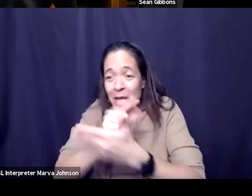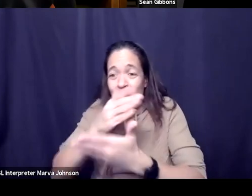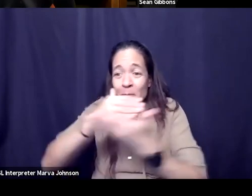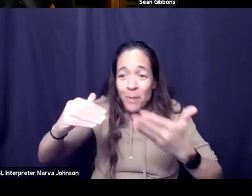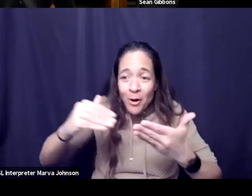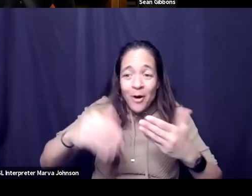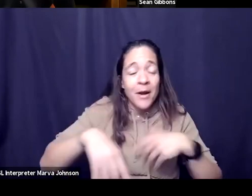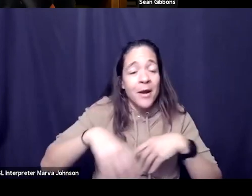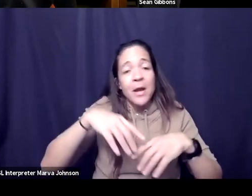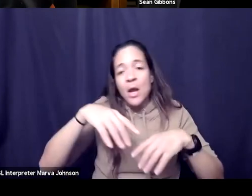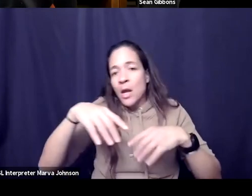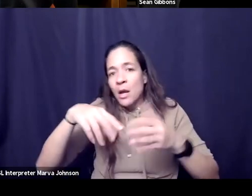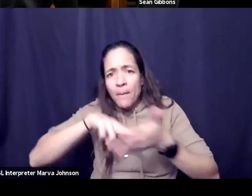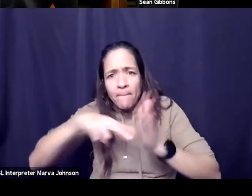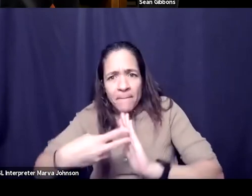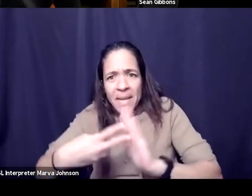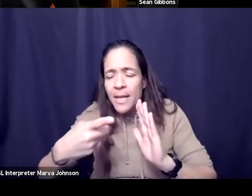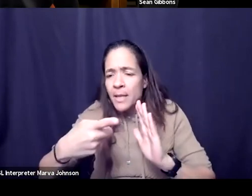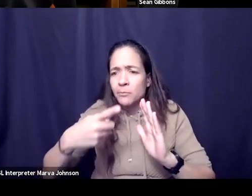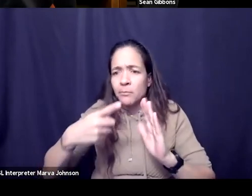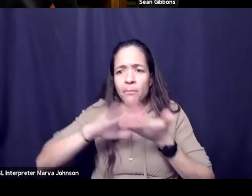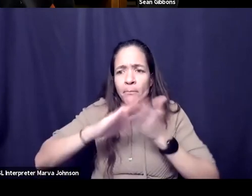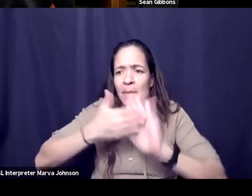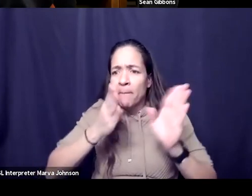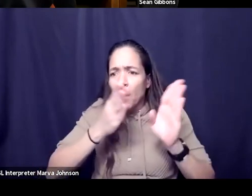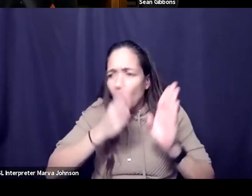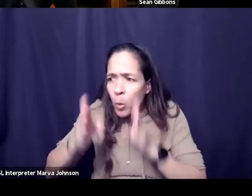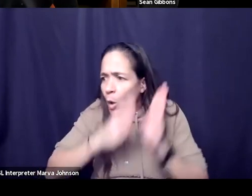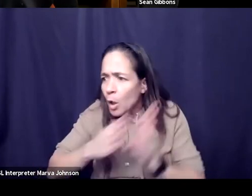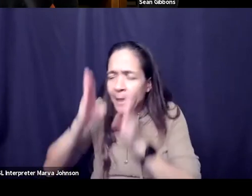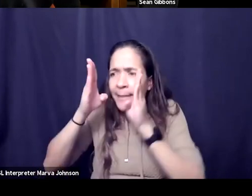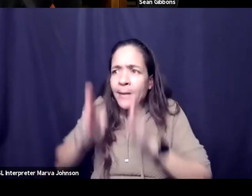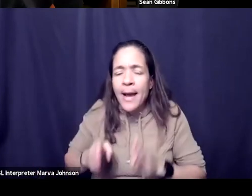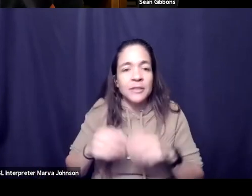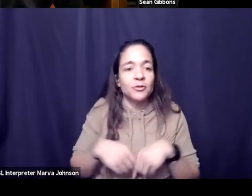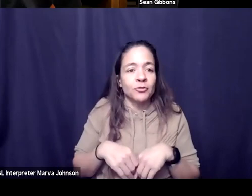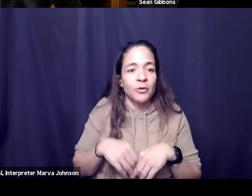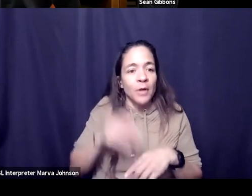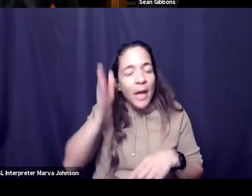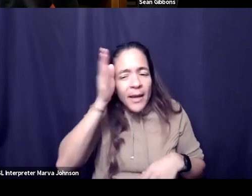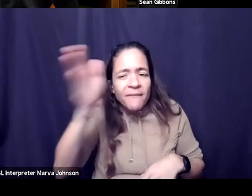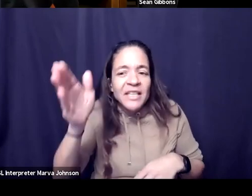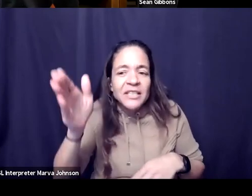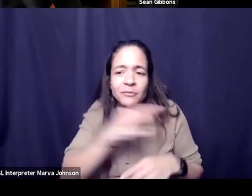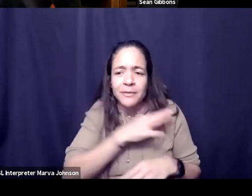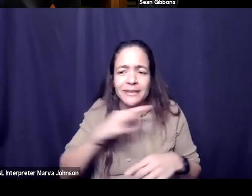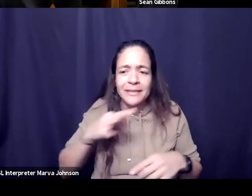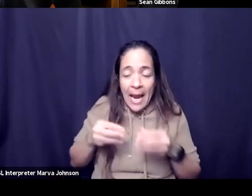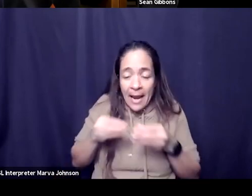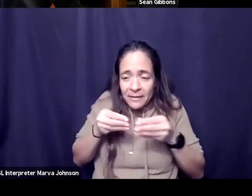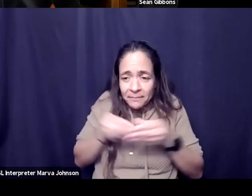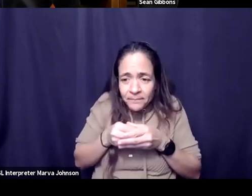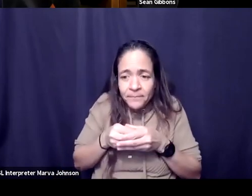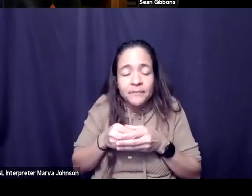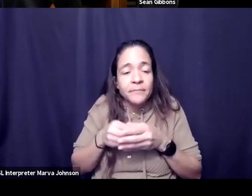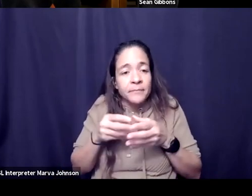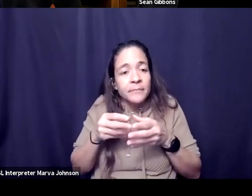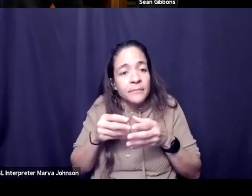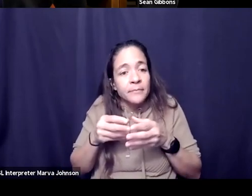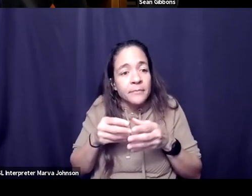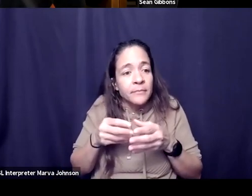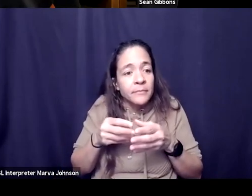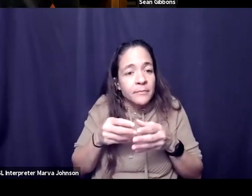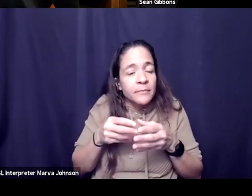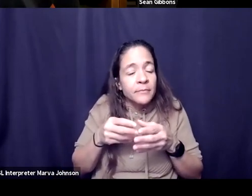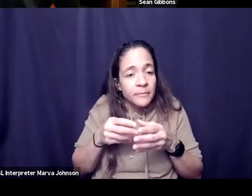to be an organizer um to eventually and eventually building a small staff that would highlight sort of the the content the lessons that were